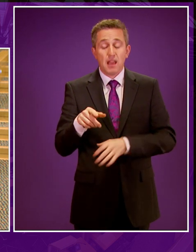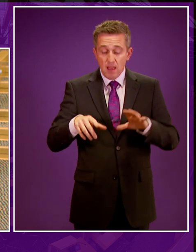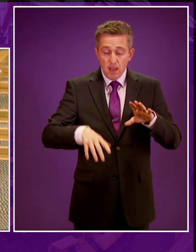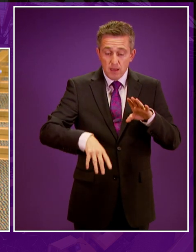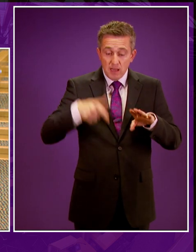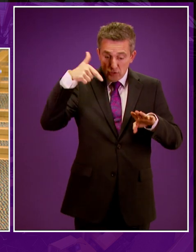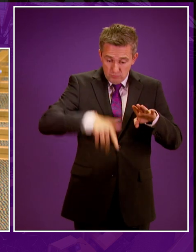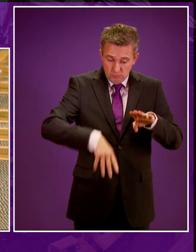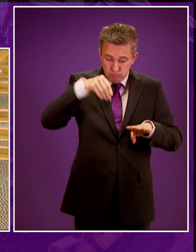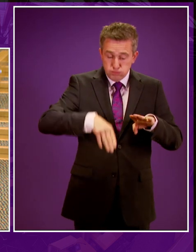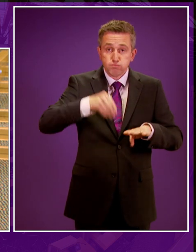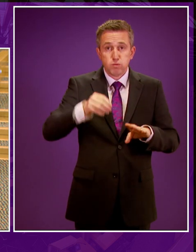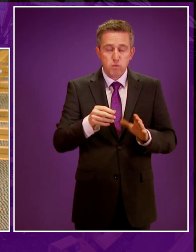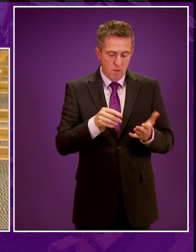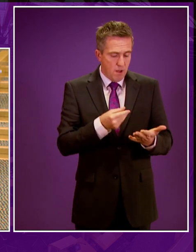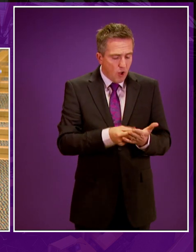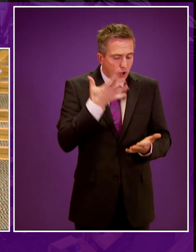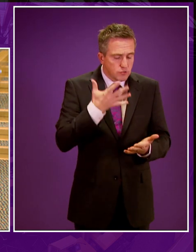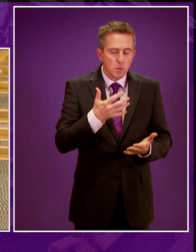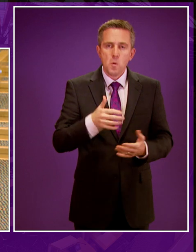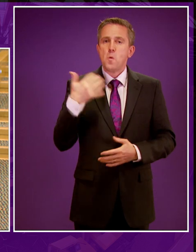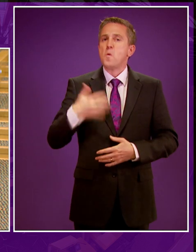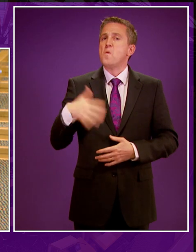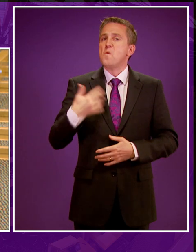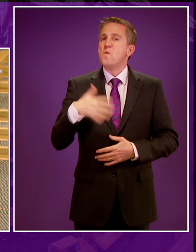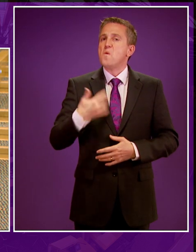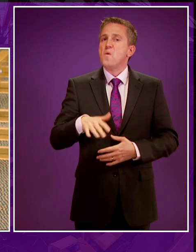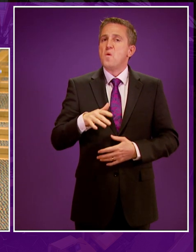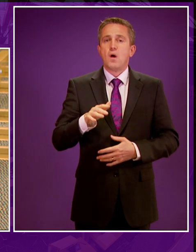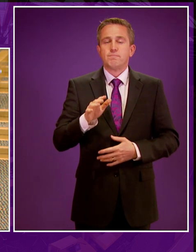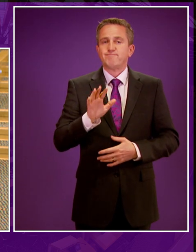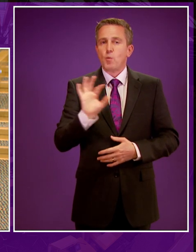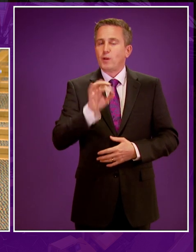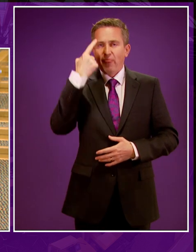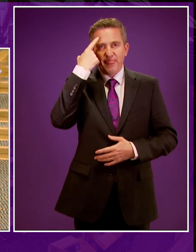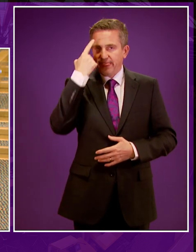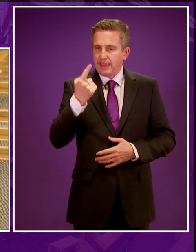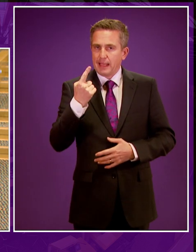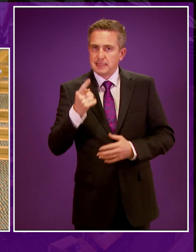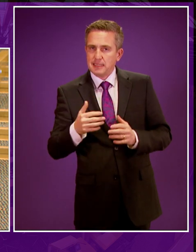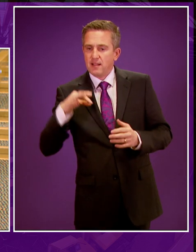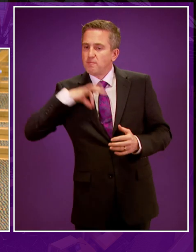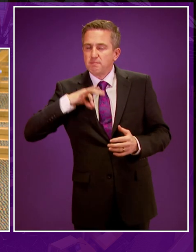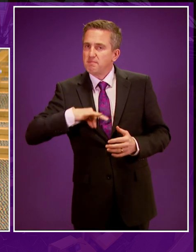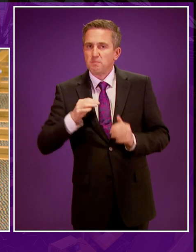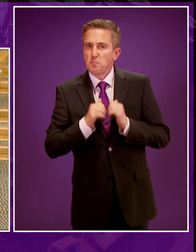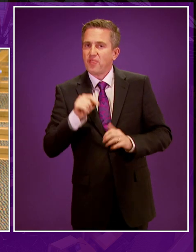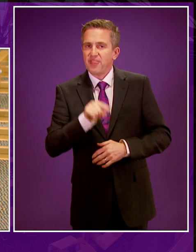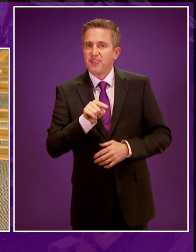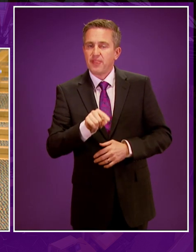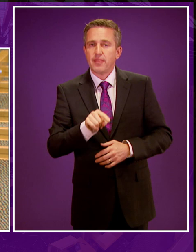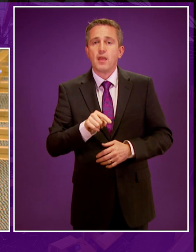extraction in Scotland that is cited in the evidence and it shouldn't be assumed that the industry will be as cost efficient as elsewhere in the world.